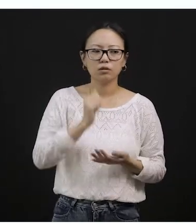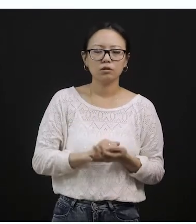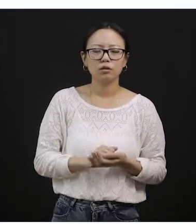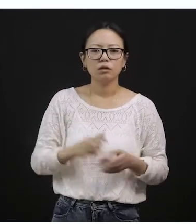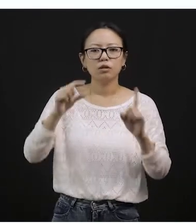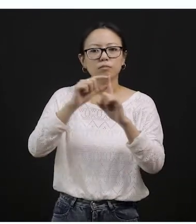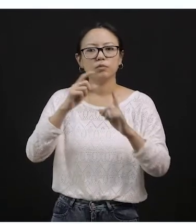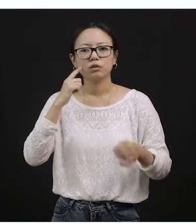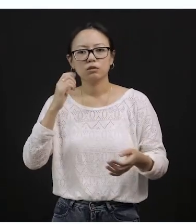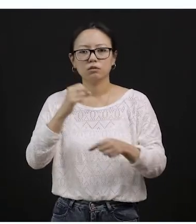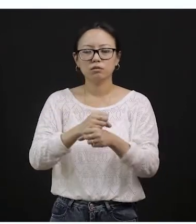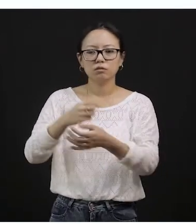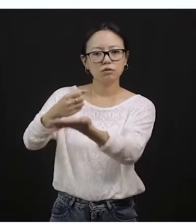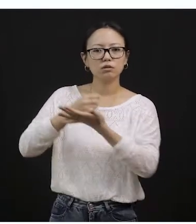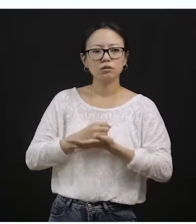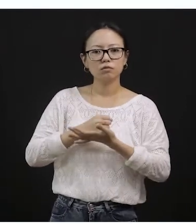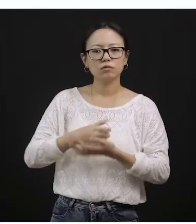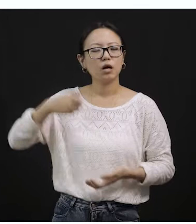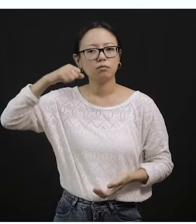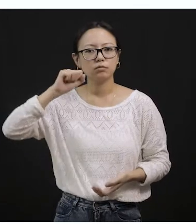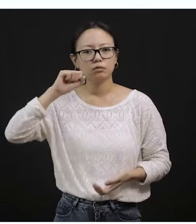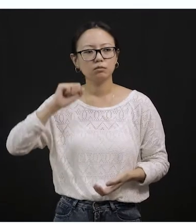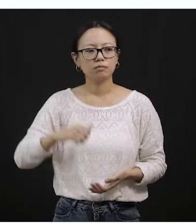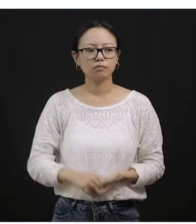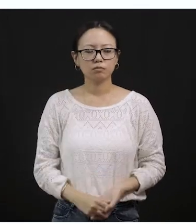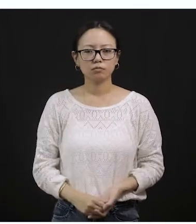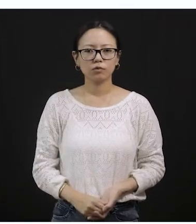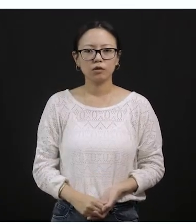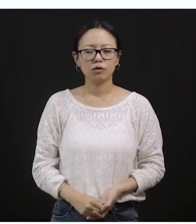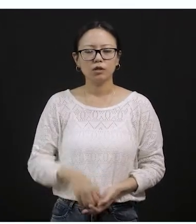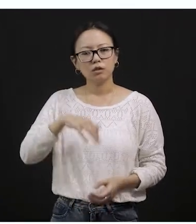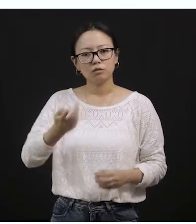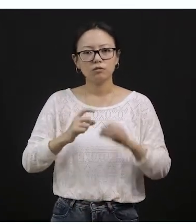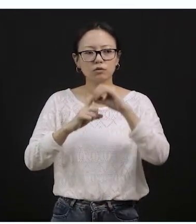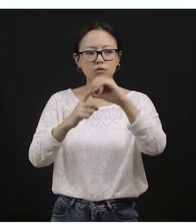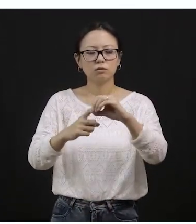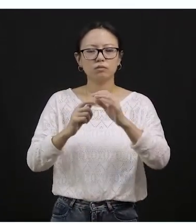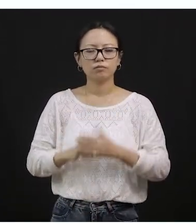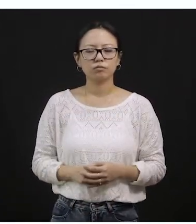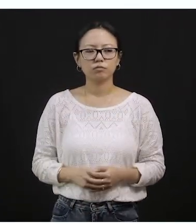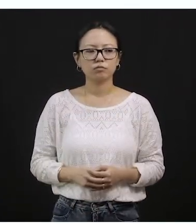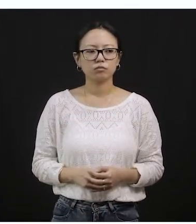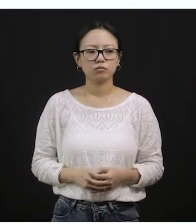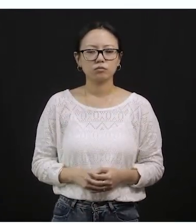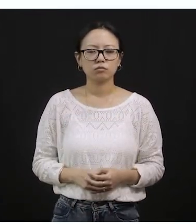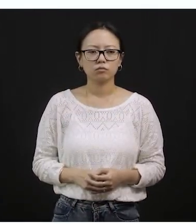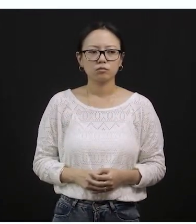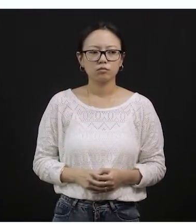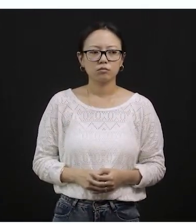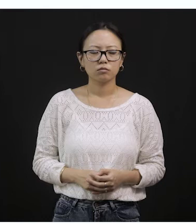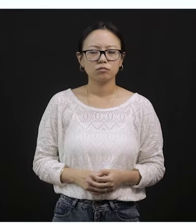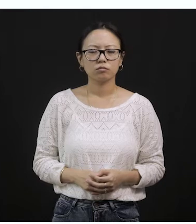as simple as that. Alright? Okay. Another question is, we use dash